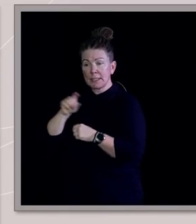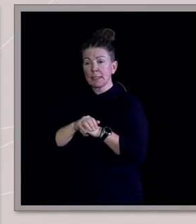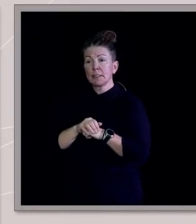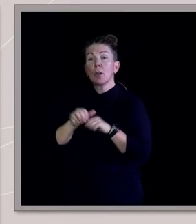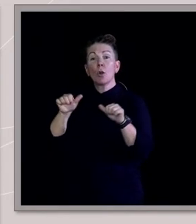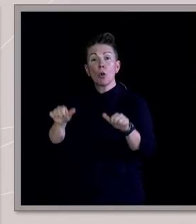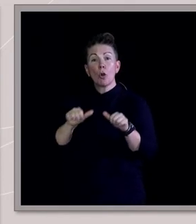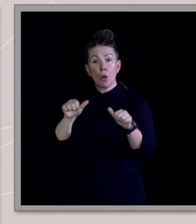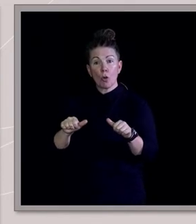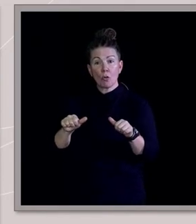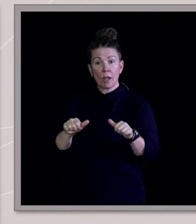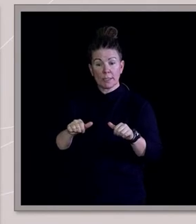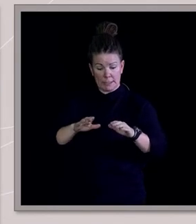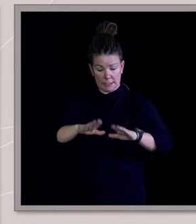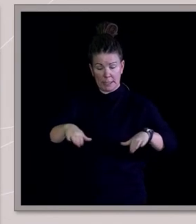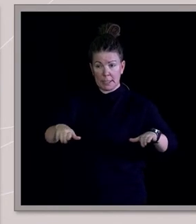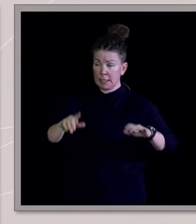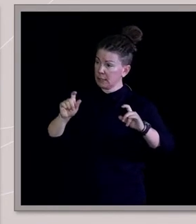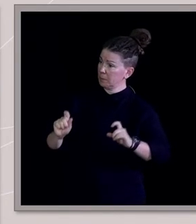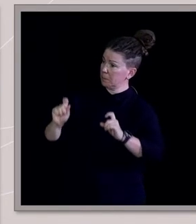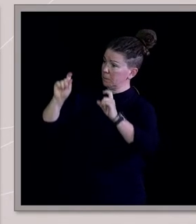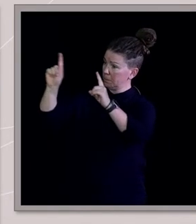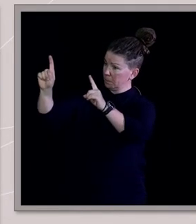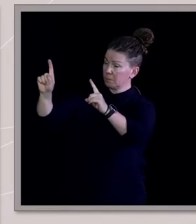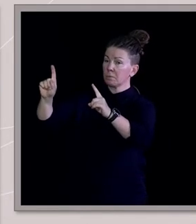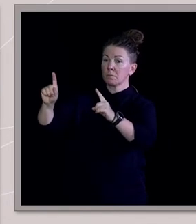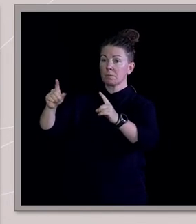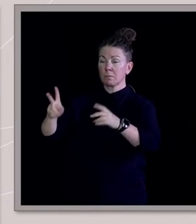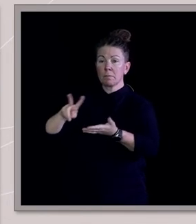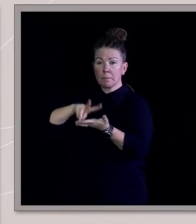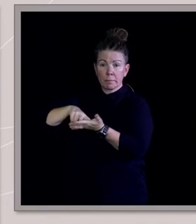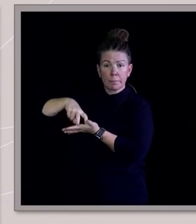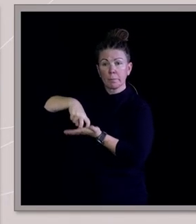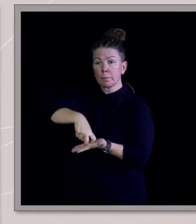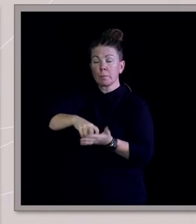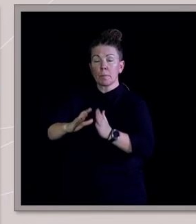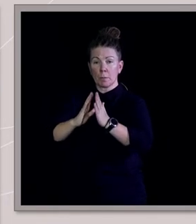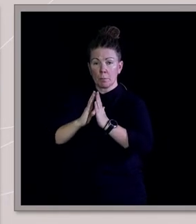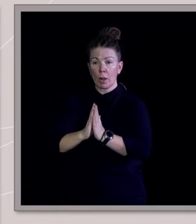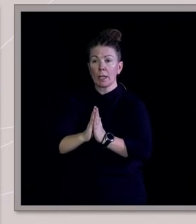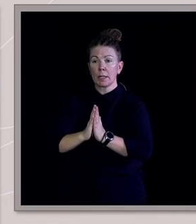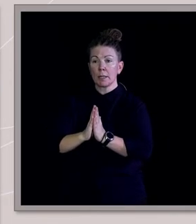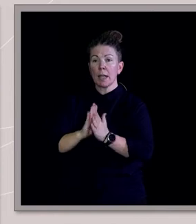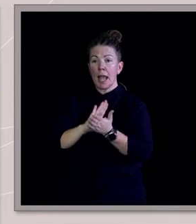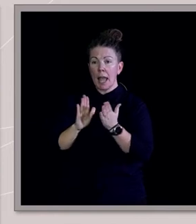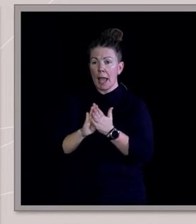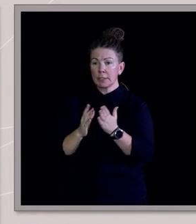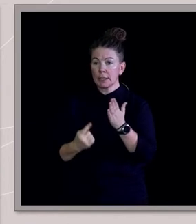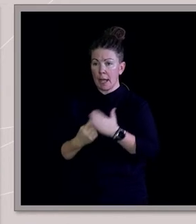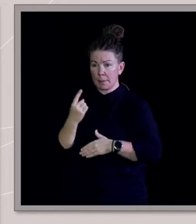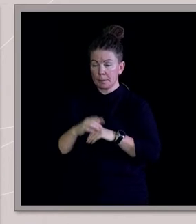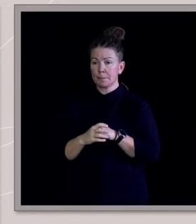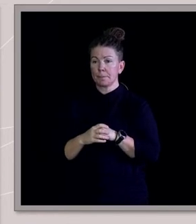kids will head out into the Sunday school room after the meeting, and we'll get down on our knees and pray, and here's how you do it. You